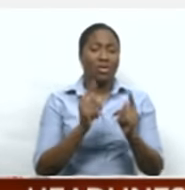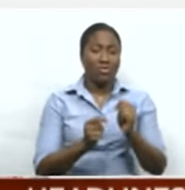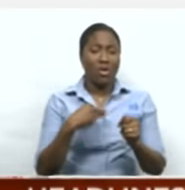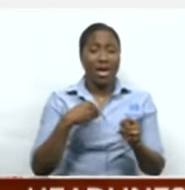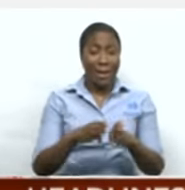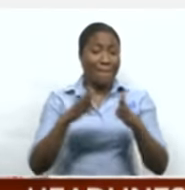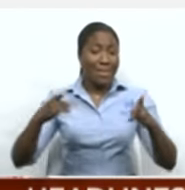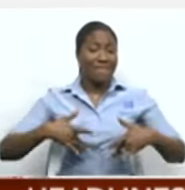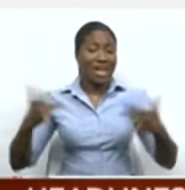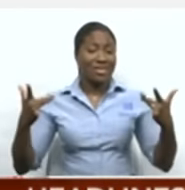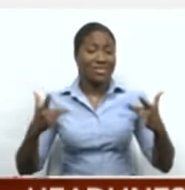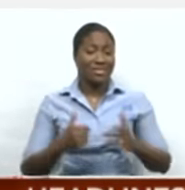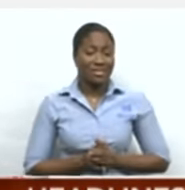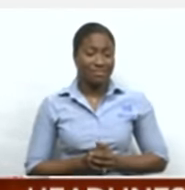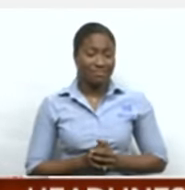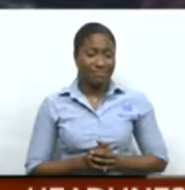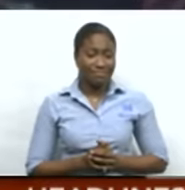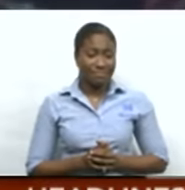events.